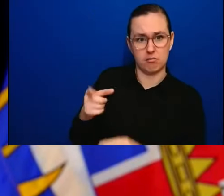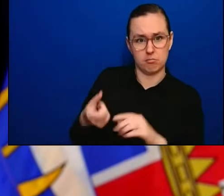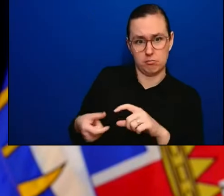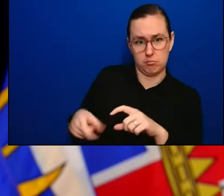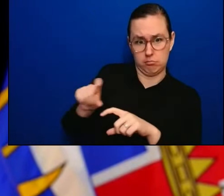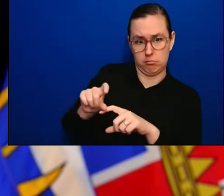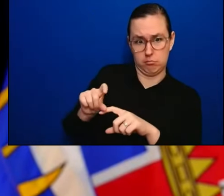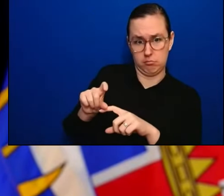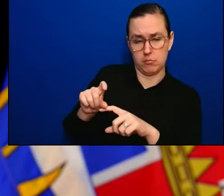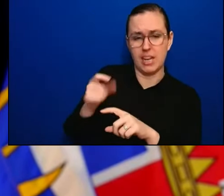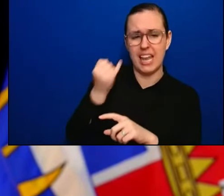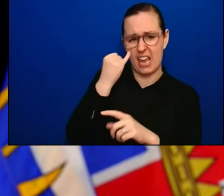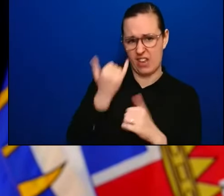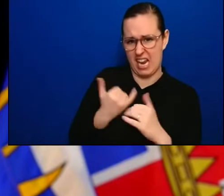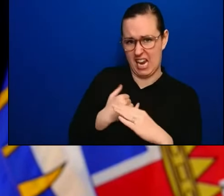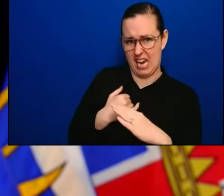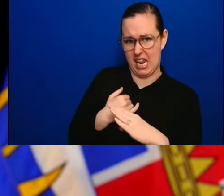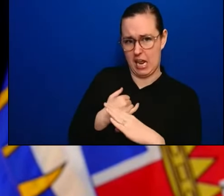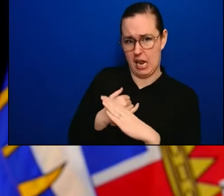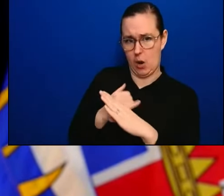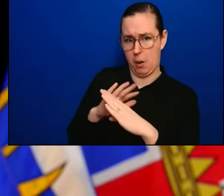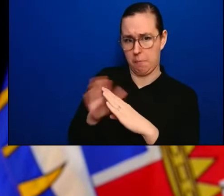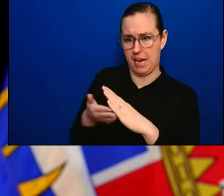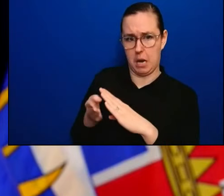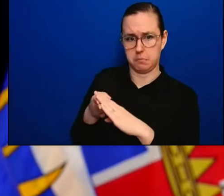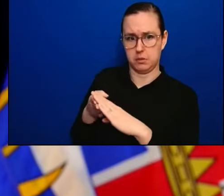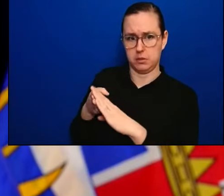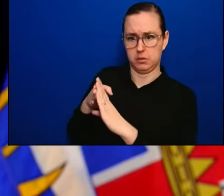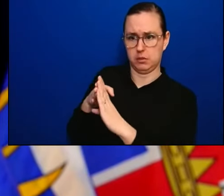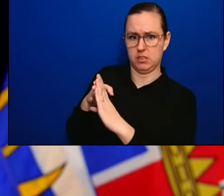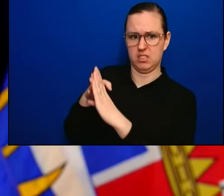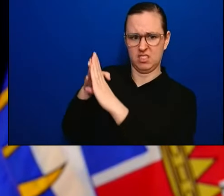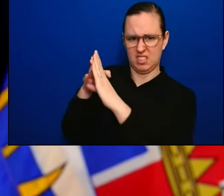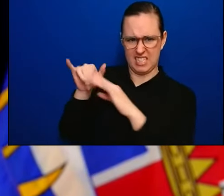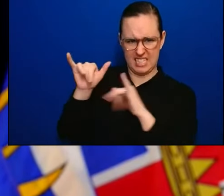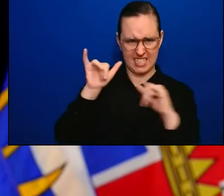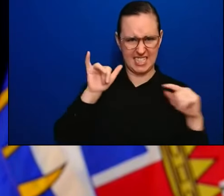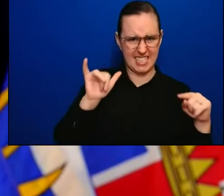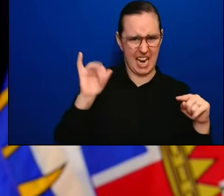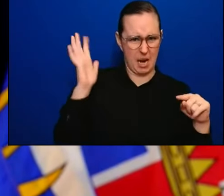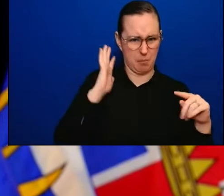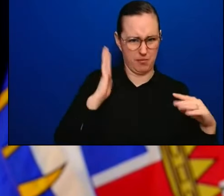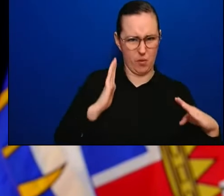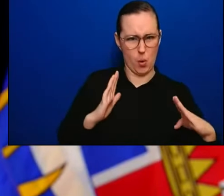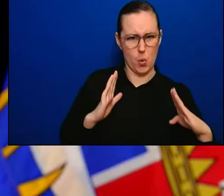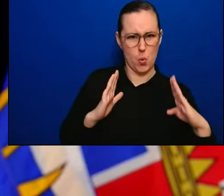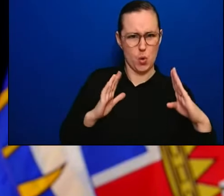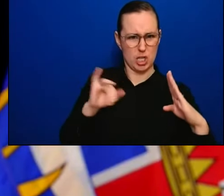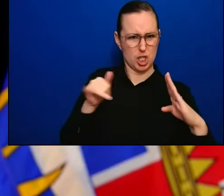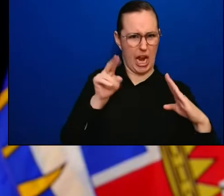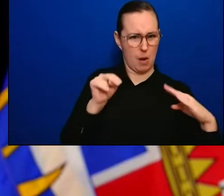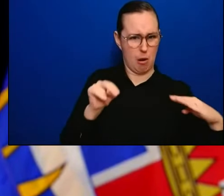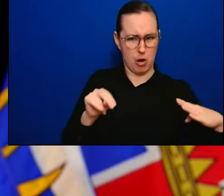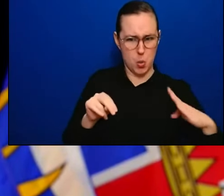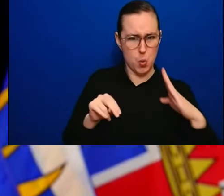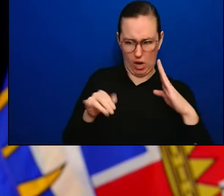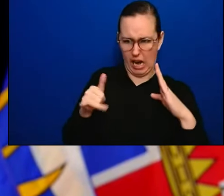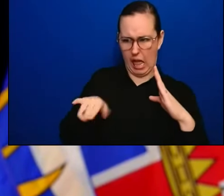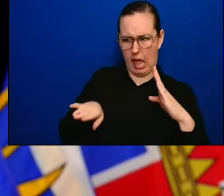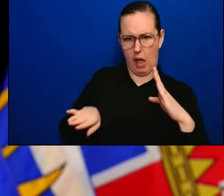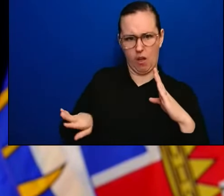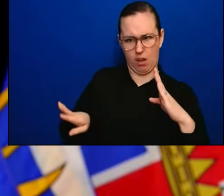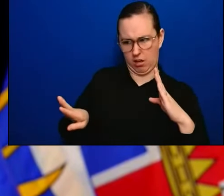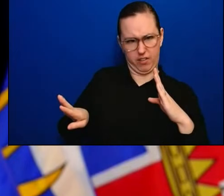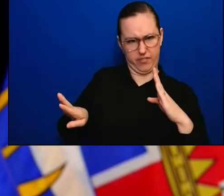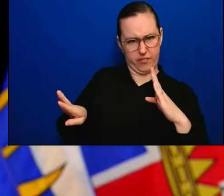almost height of new daily hospital admissions that we were at in, you know, mid-January where we were worried about